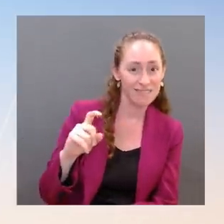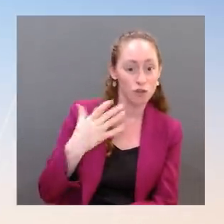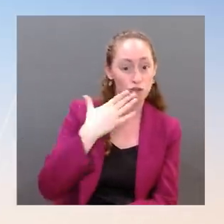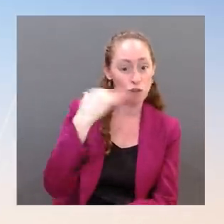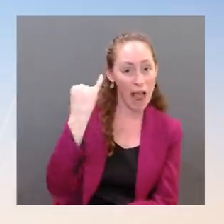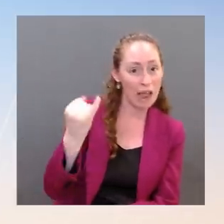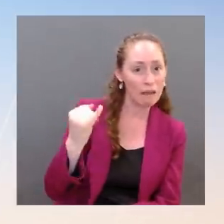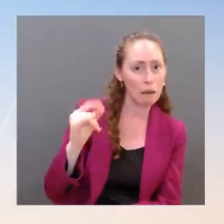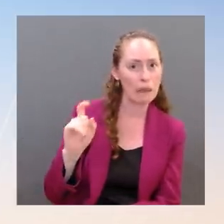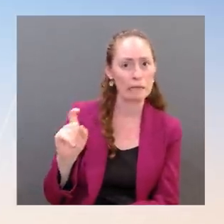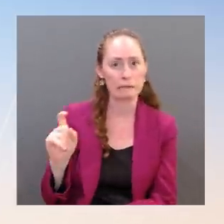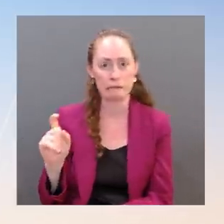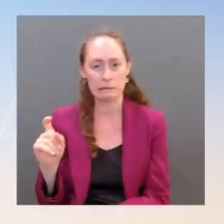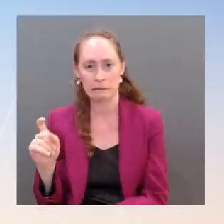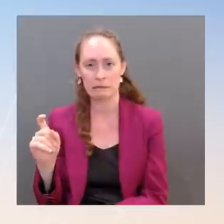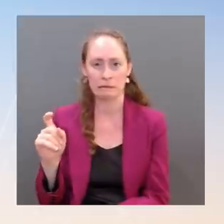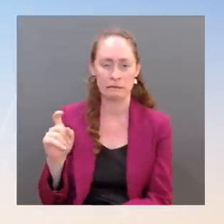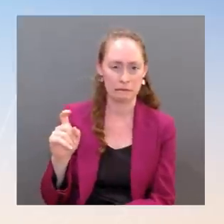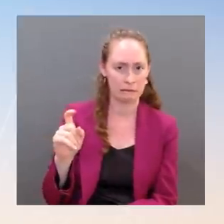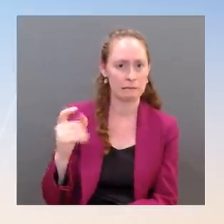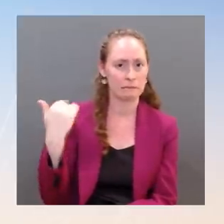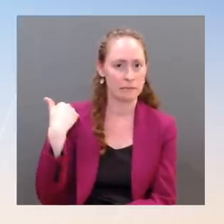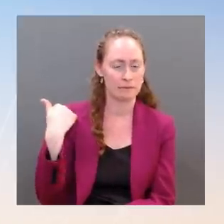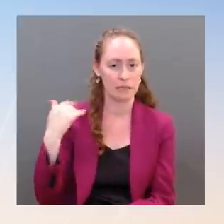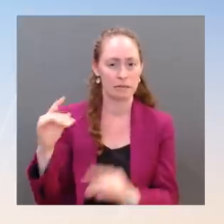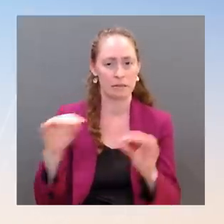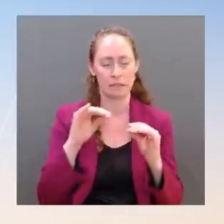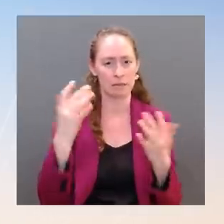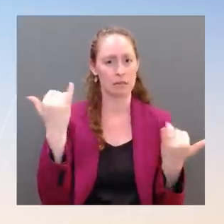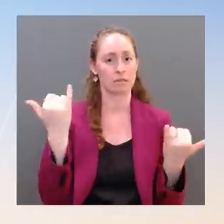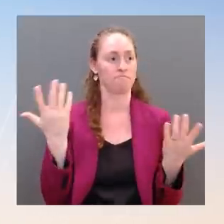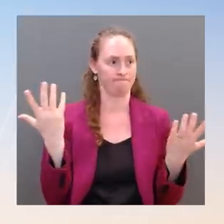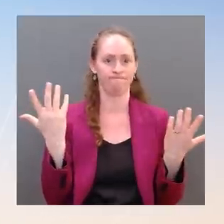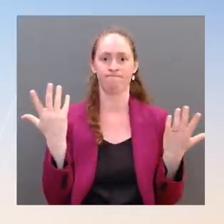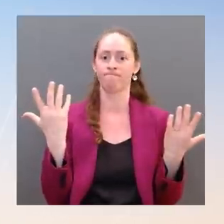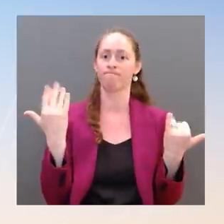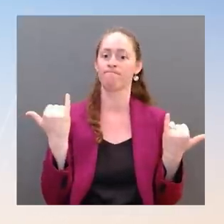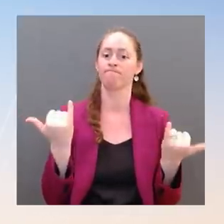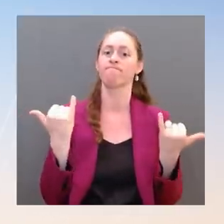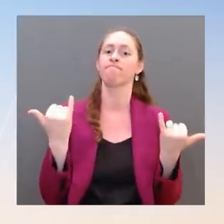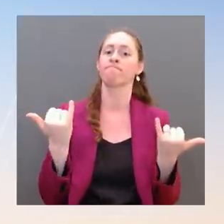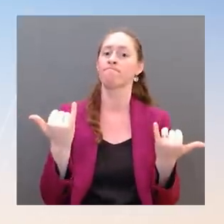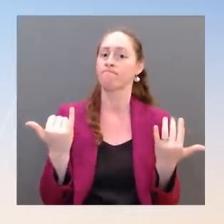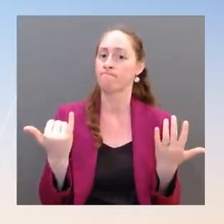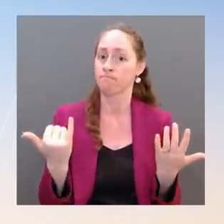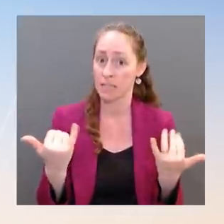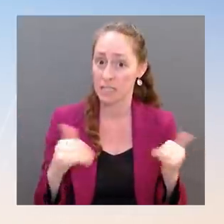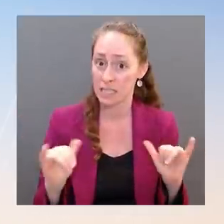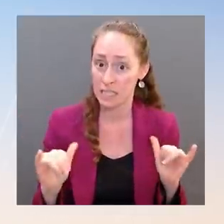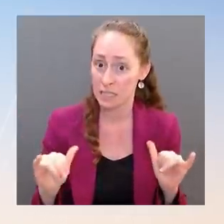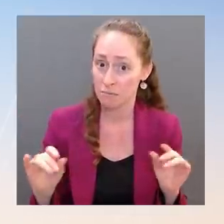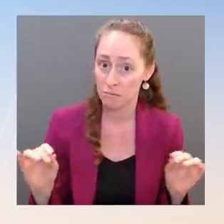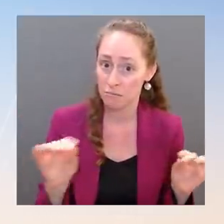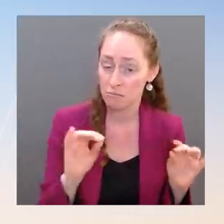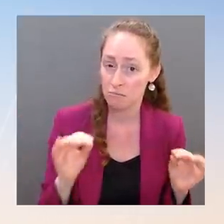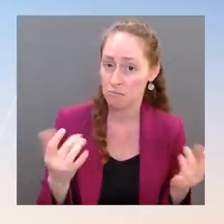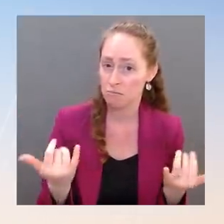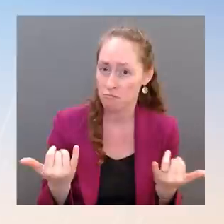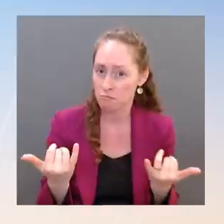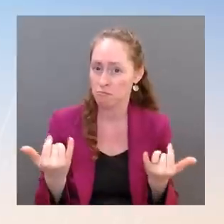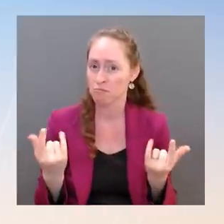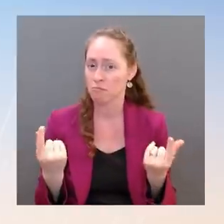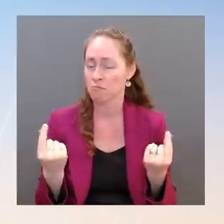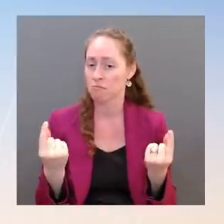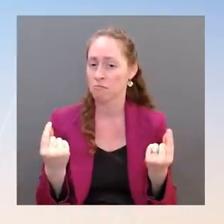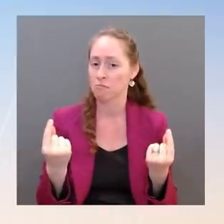it. Was there any similar debate that went underway here about whether or not bringing Finland and Sweden in was